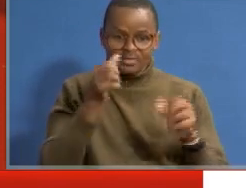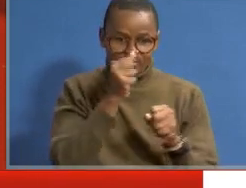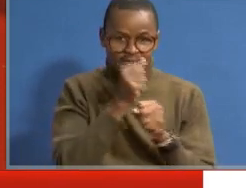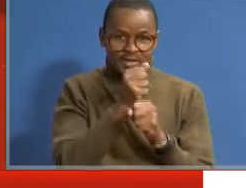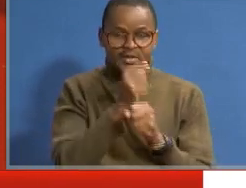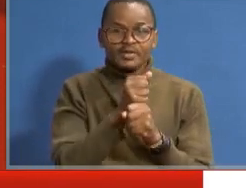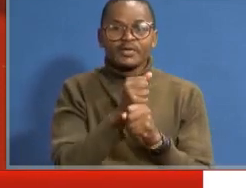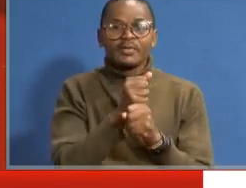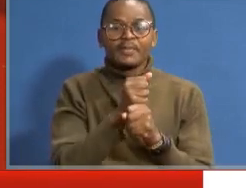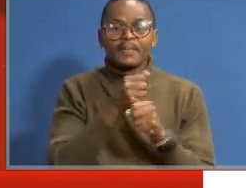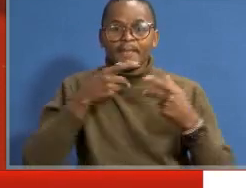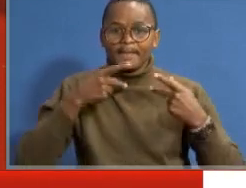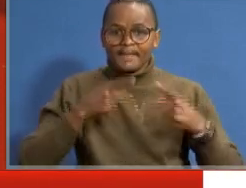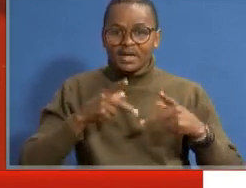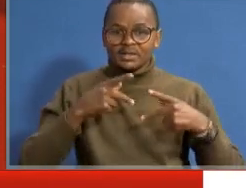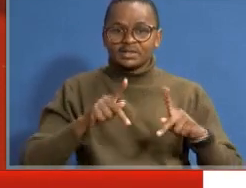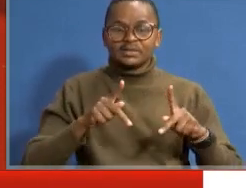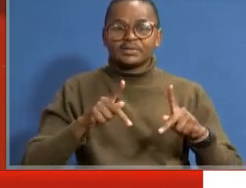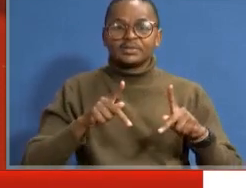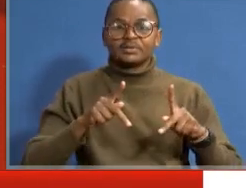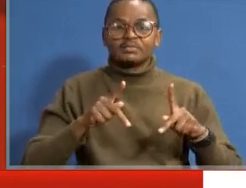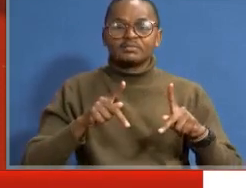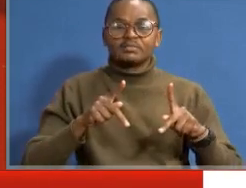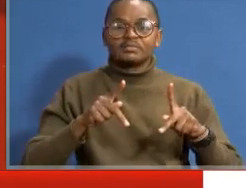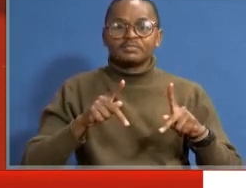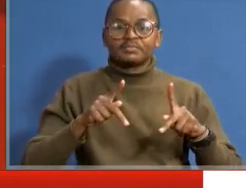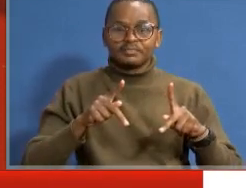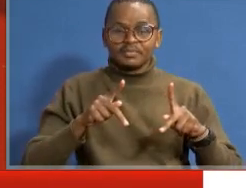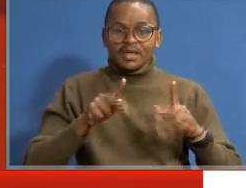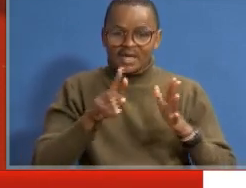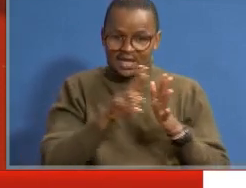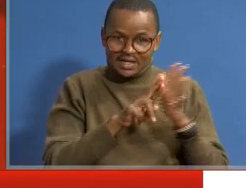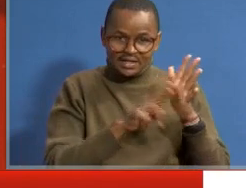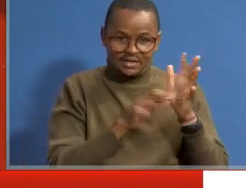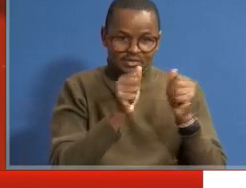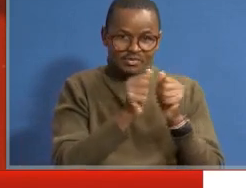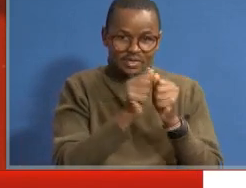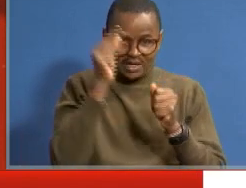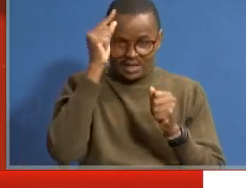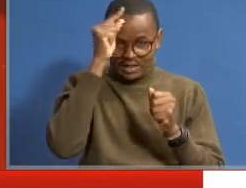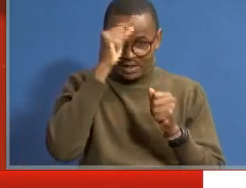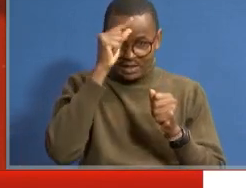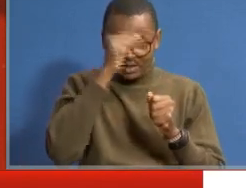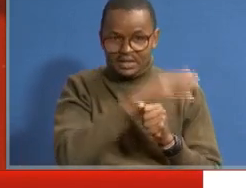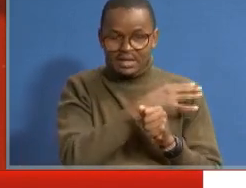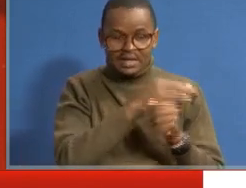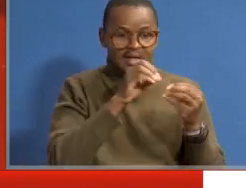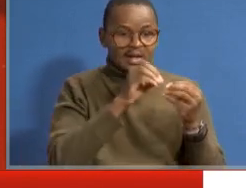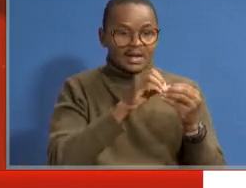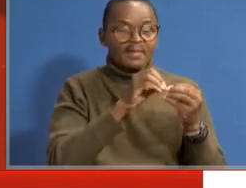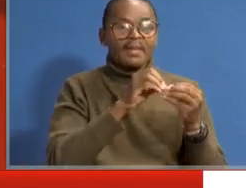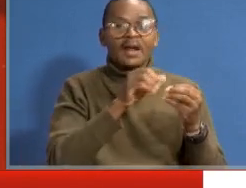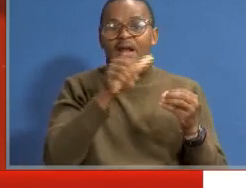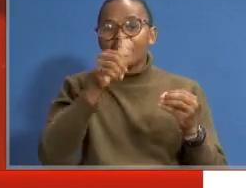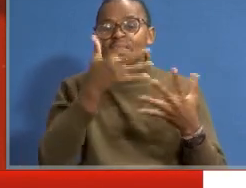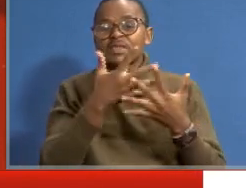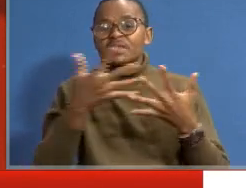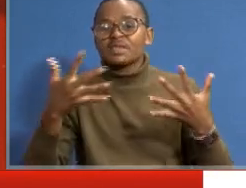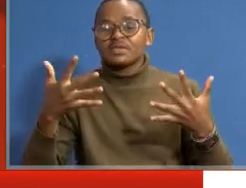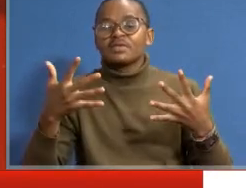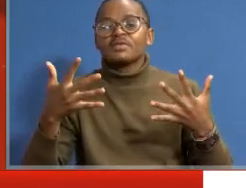that persons with disability are registered with the government. And number two, another thing,